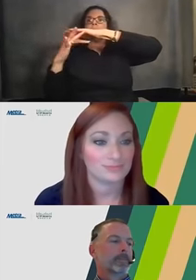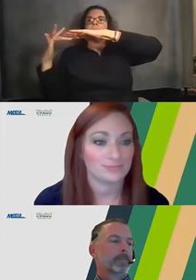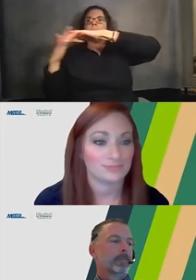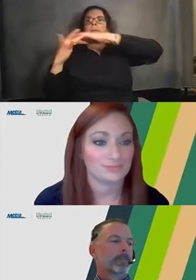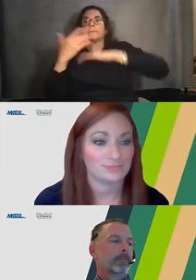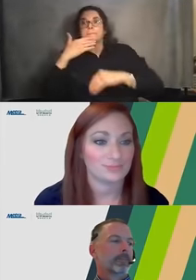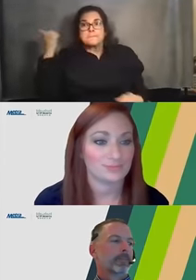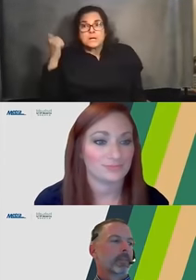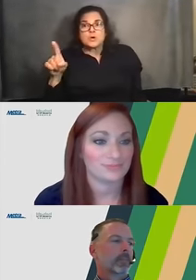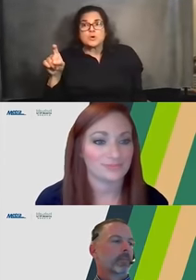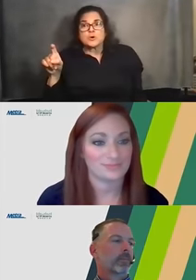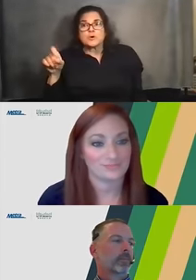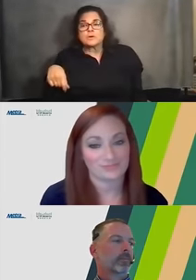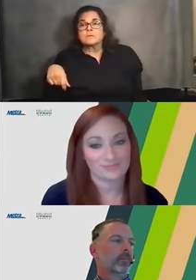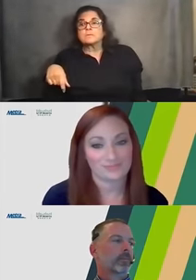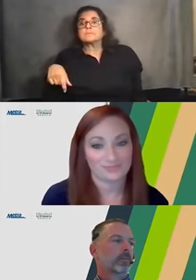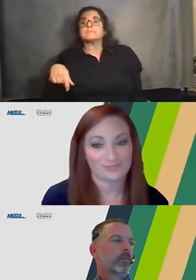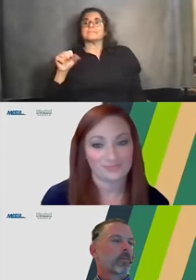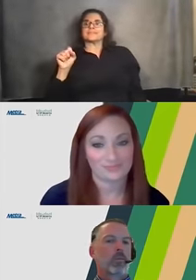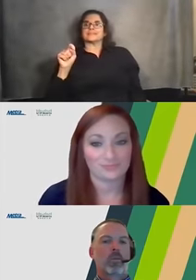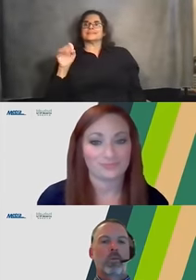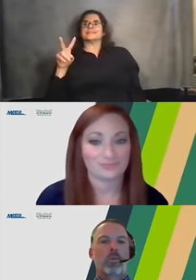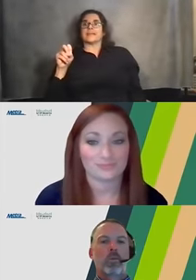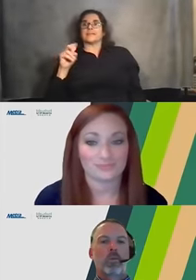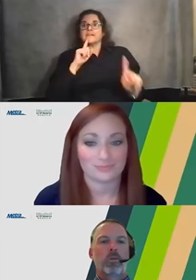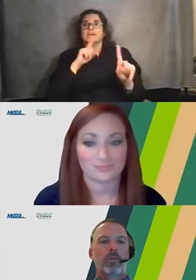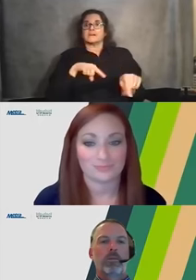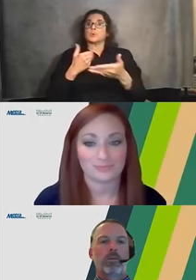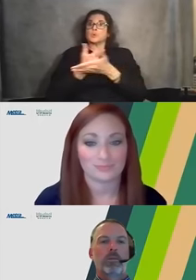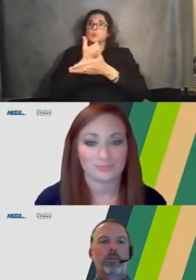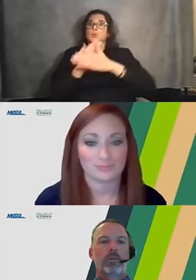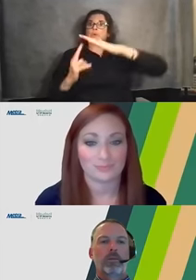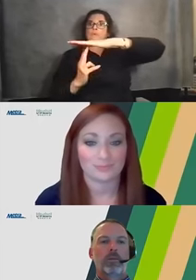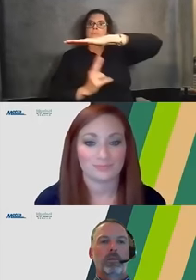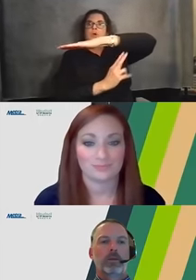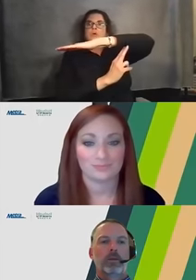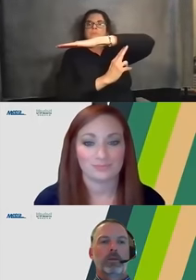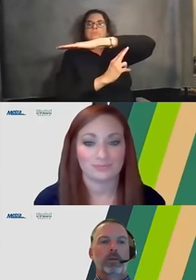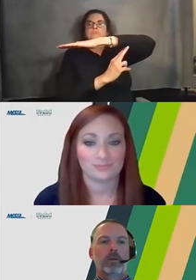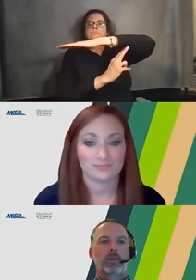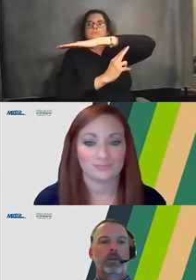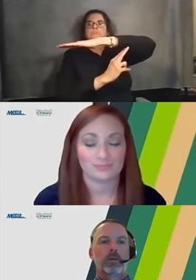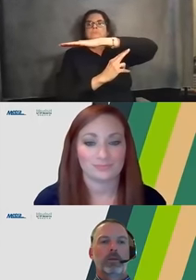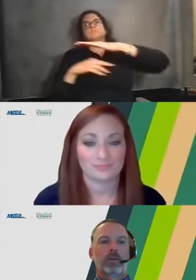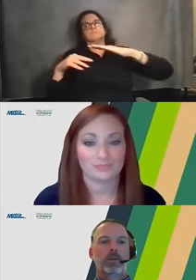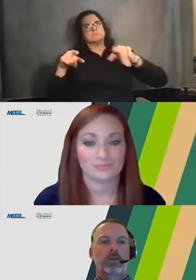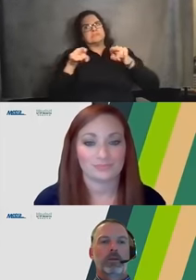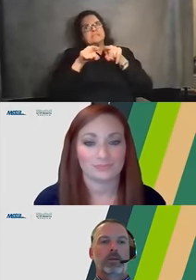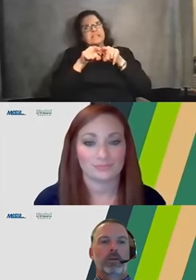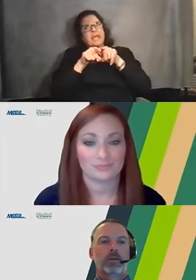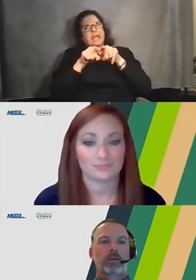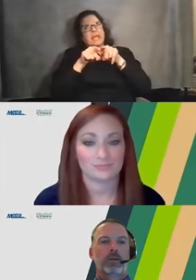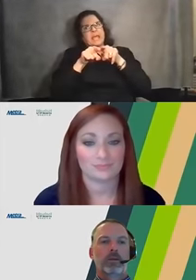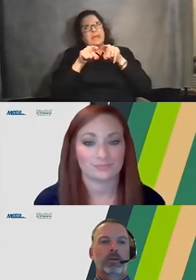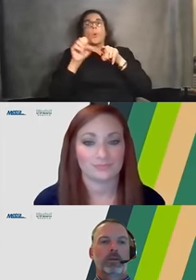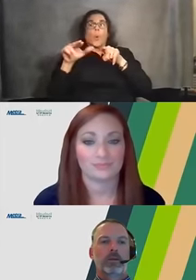Steve, you want to take that one. Sure. So the, the new bridges will maintain the, you know, at least the existing clearance in some cases that will be raised